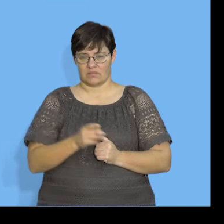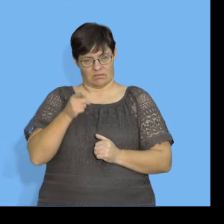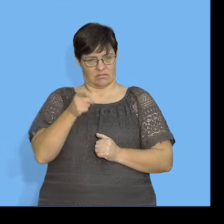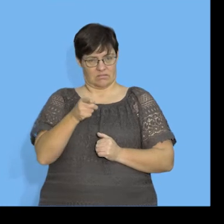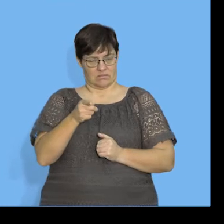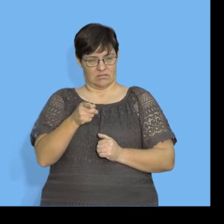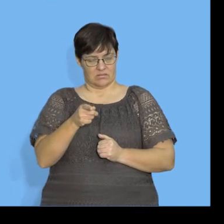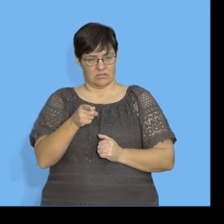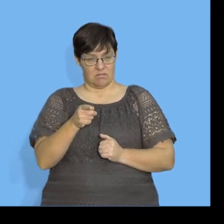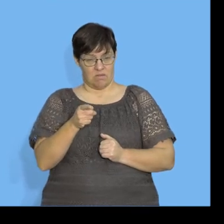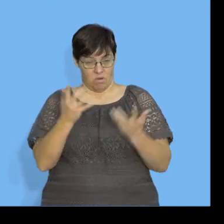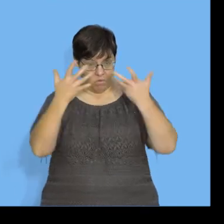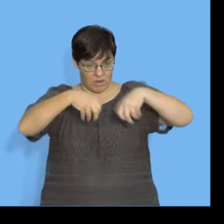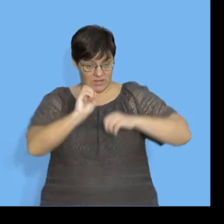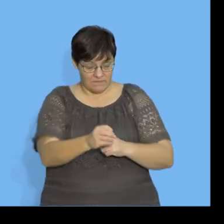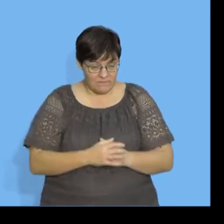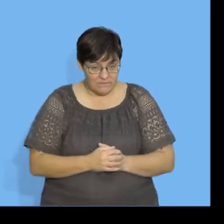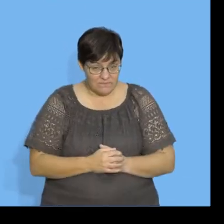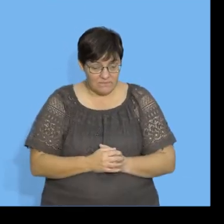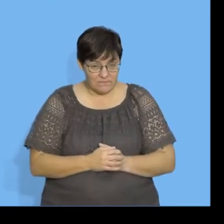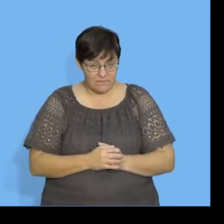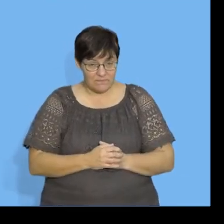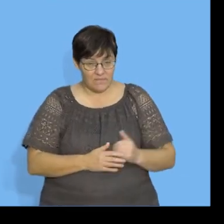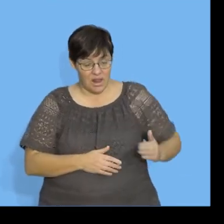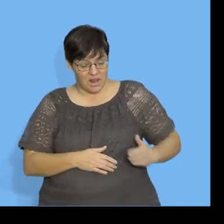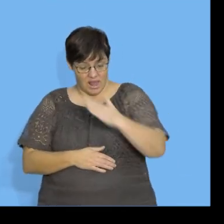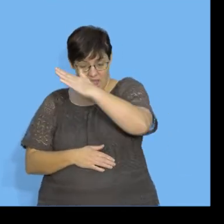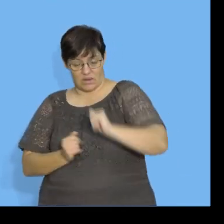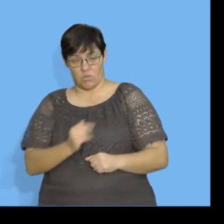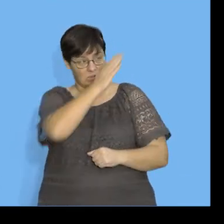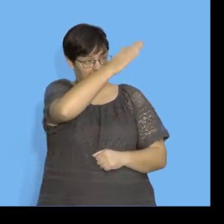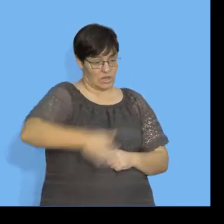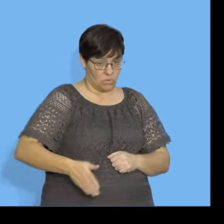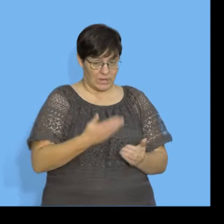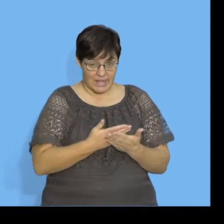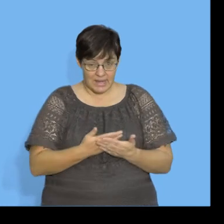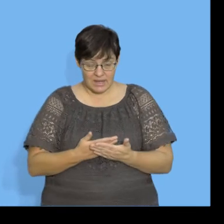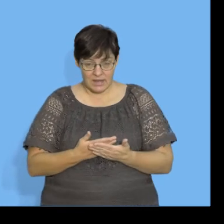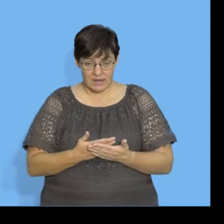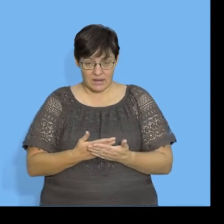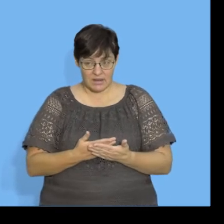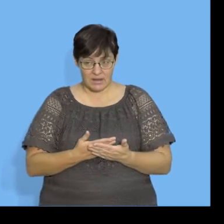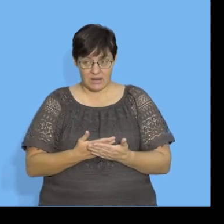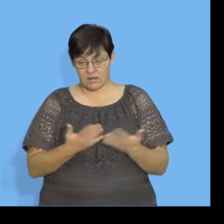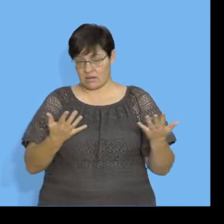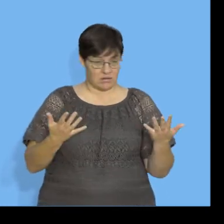So, what about this one now? Can I fit a line? Can I go up, down?